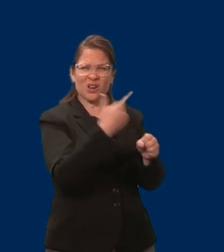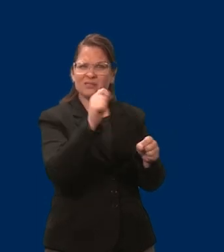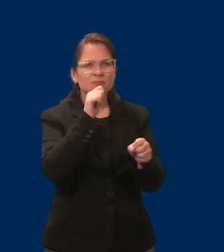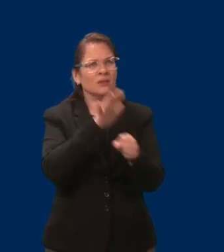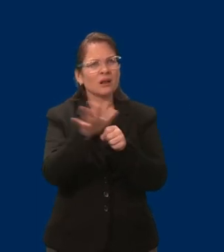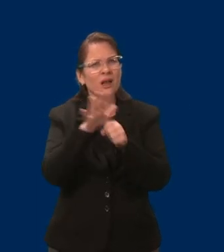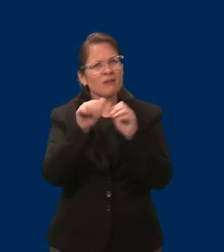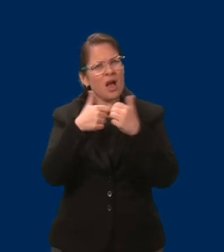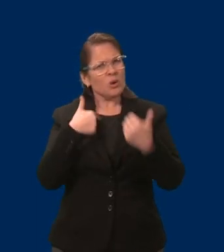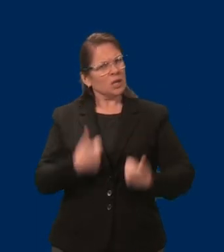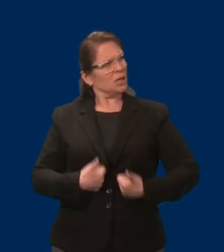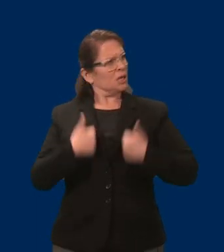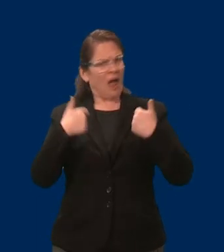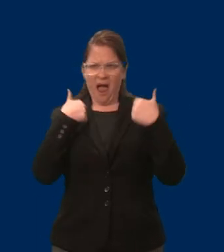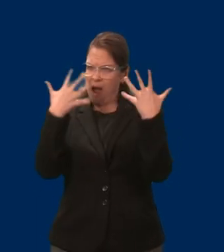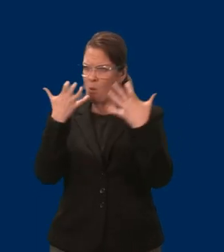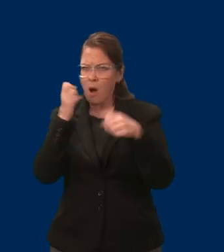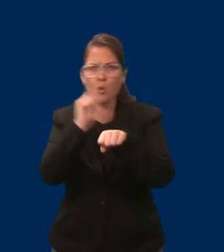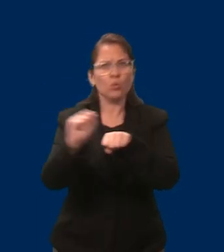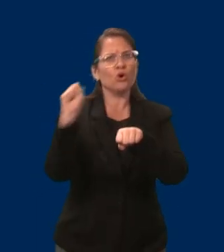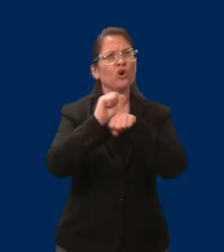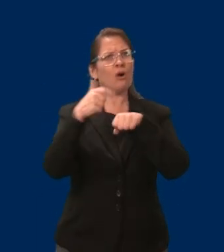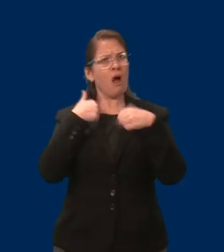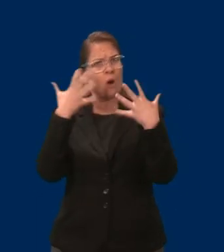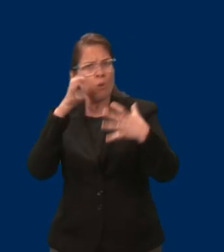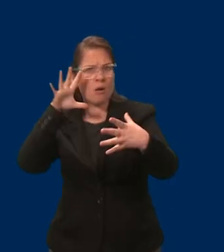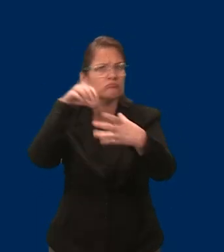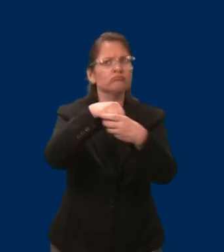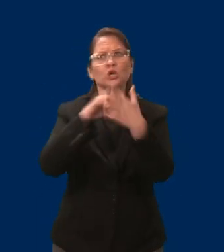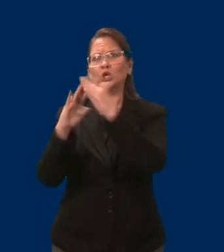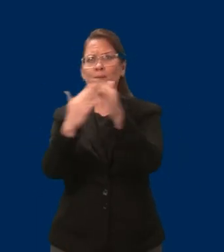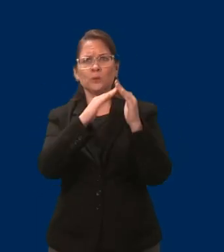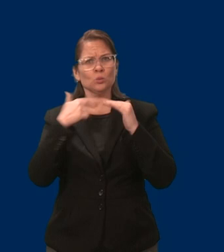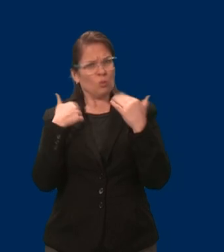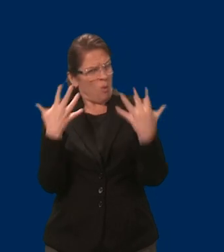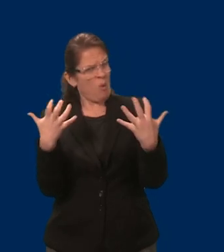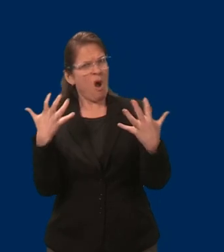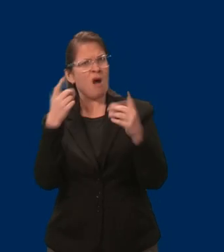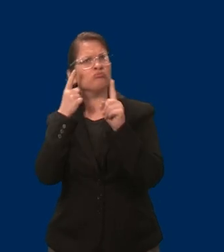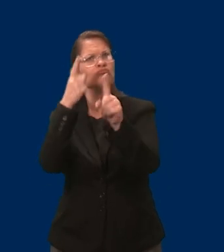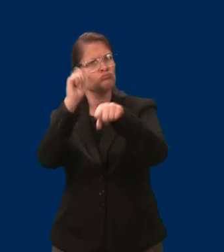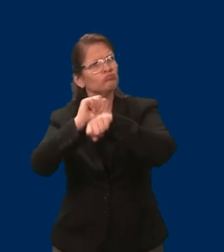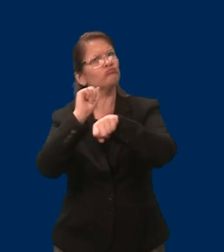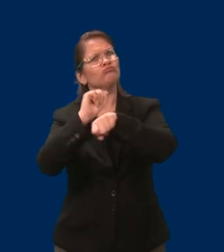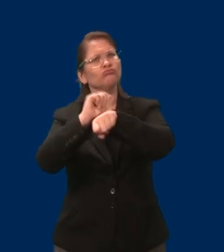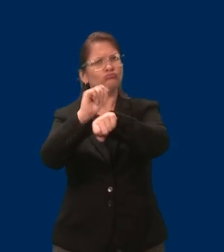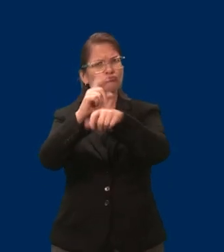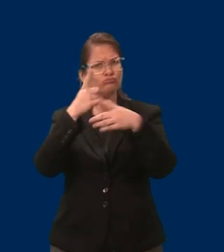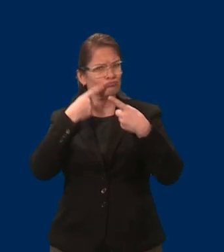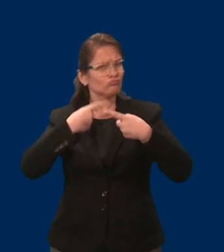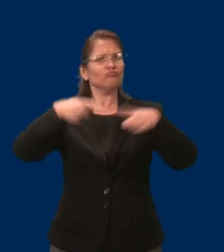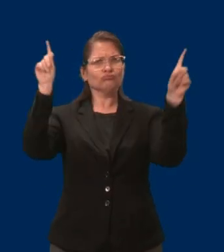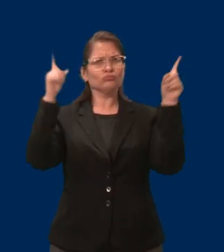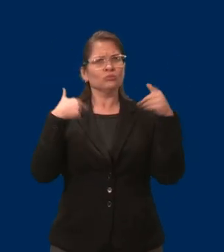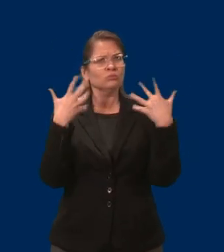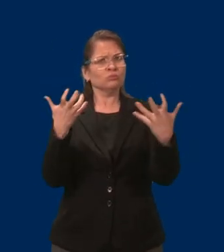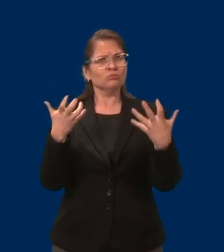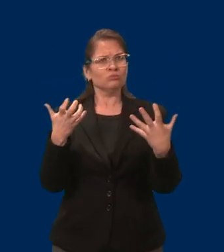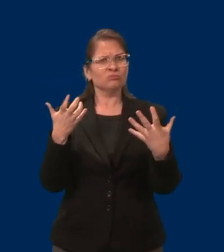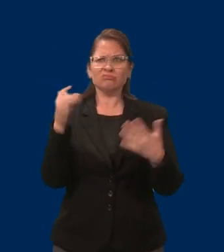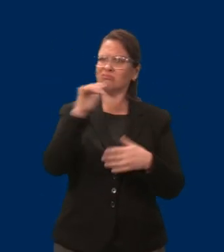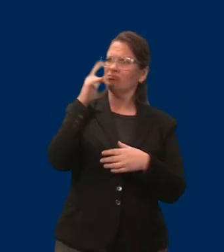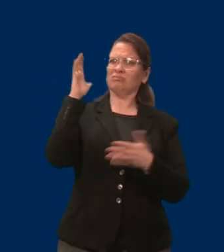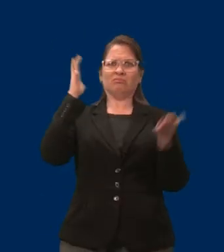want to be able to work, continue to work and be successful at it just like everyone else and have the same